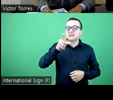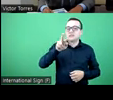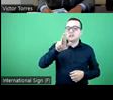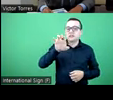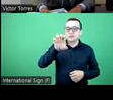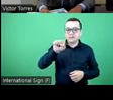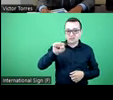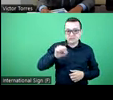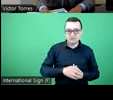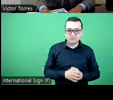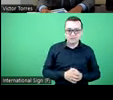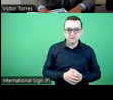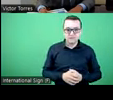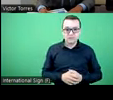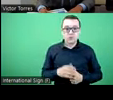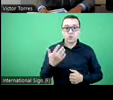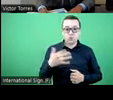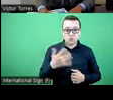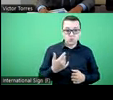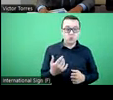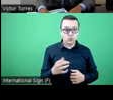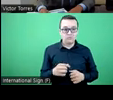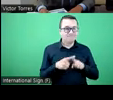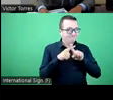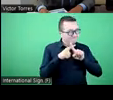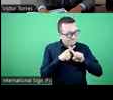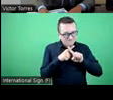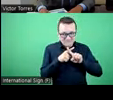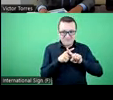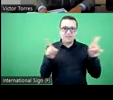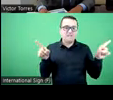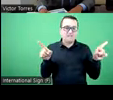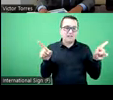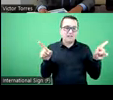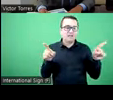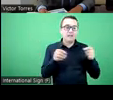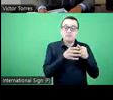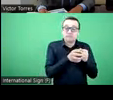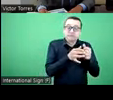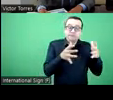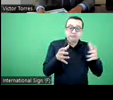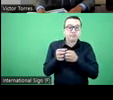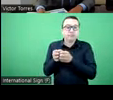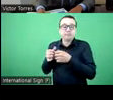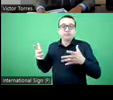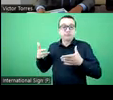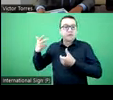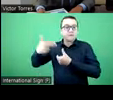ESFLs that cover a